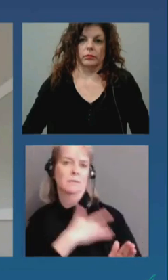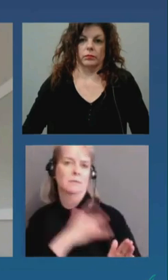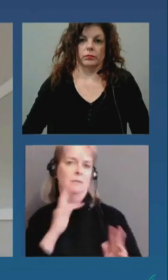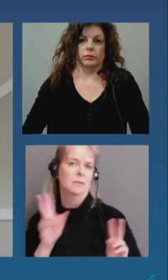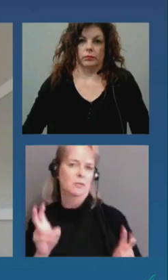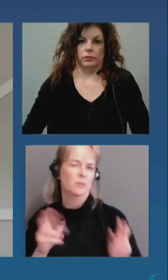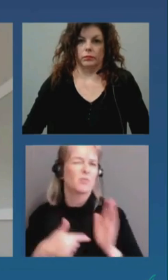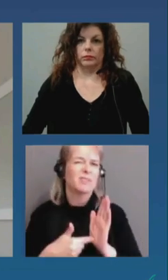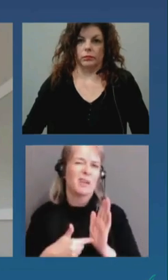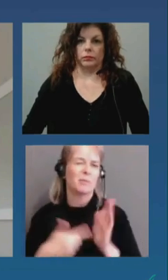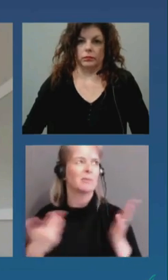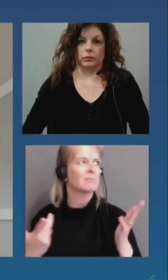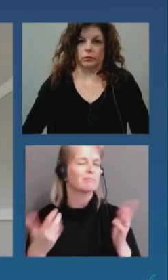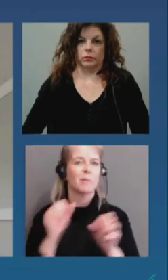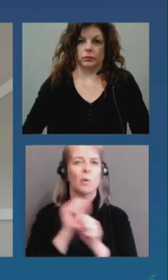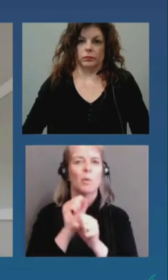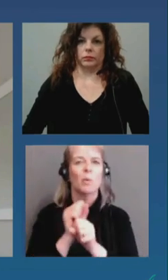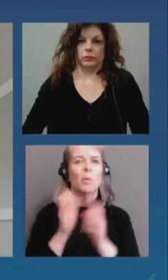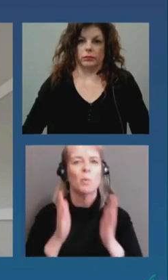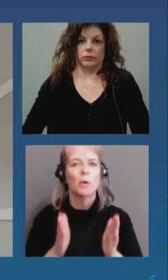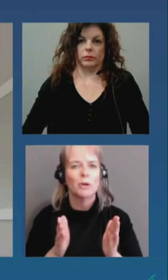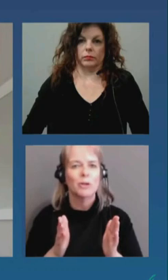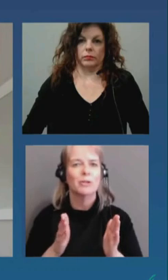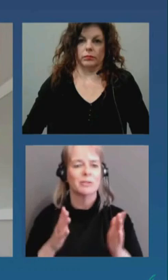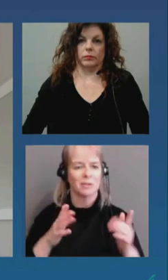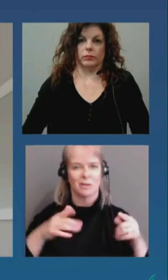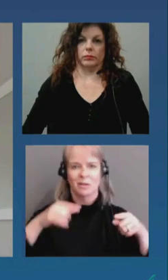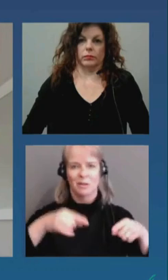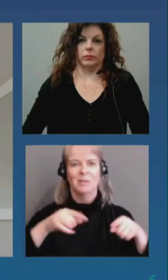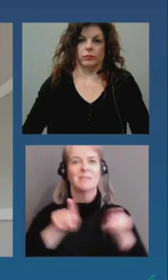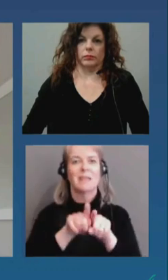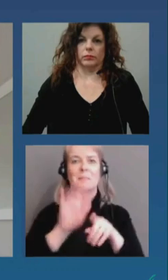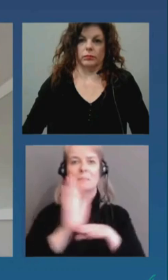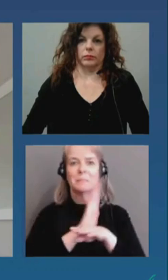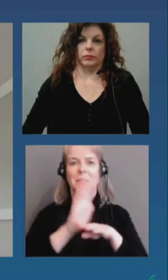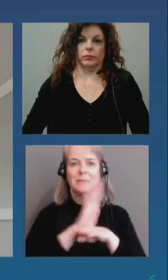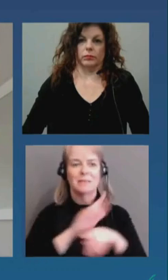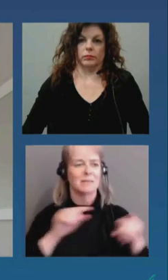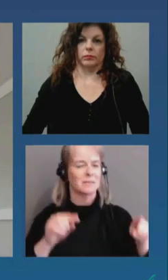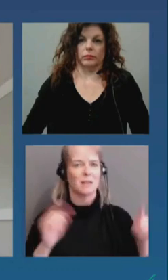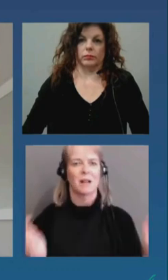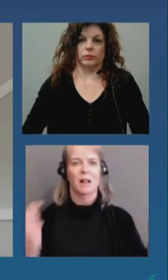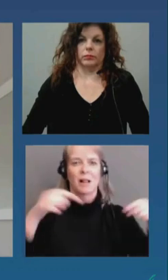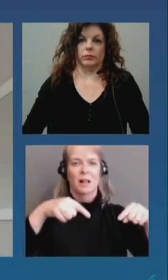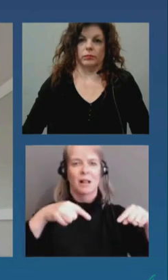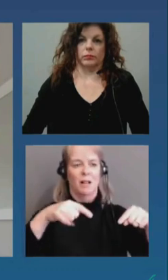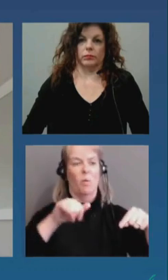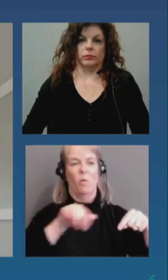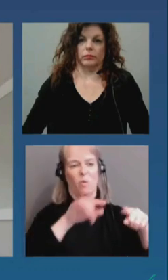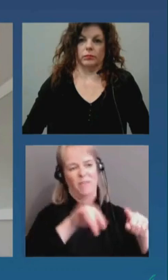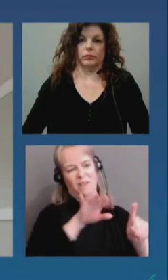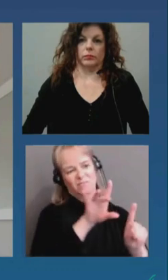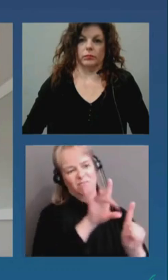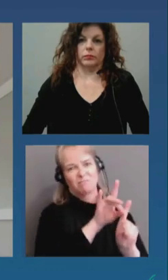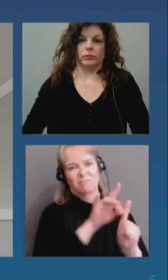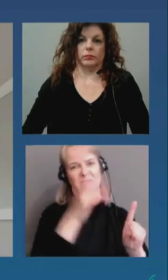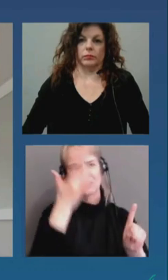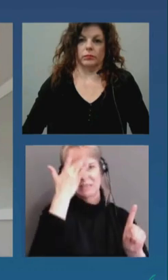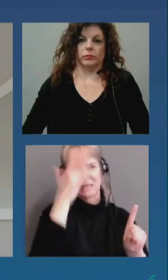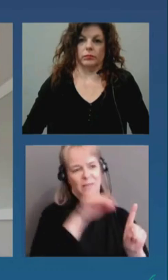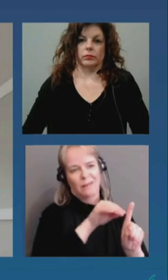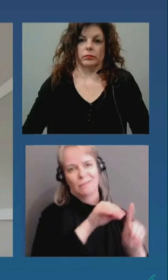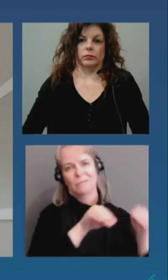each other with each other because a lot of workplaces are still open that's a province-wide issue then i i do raise those things to the province